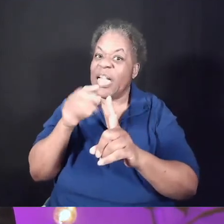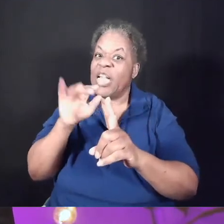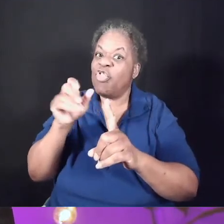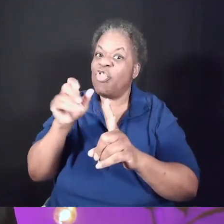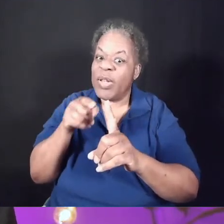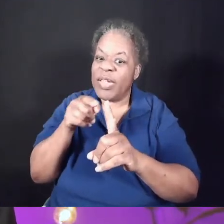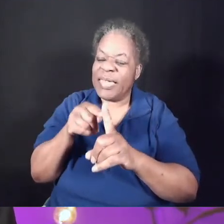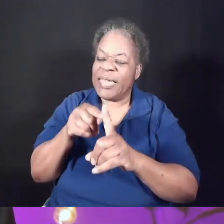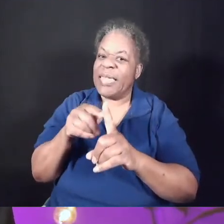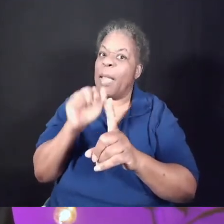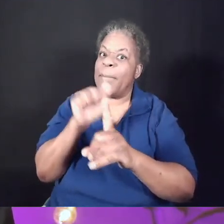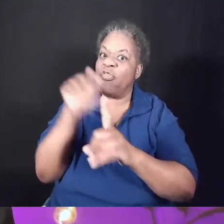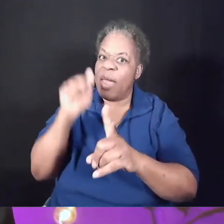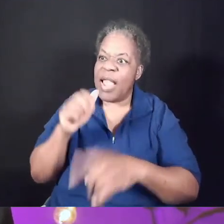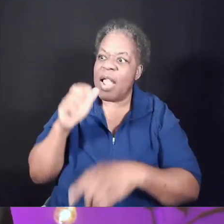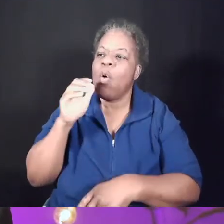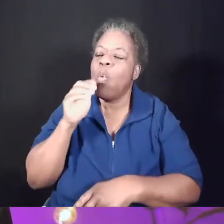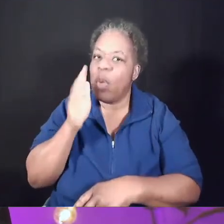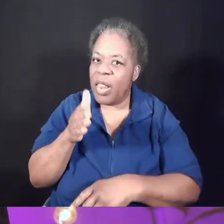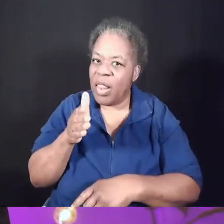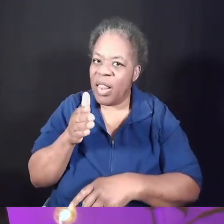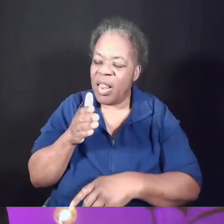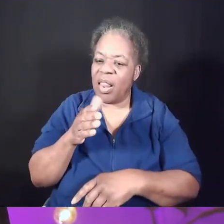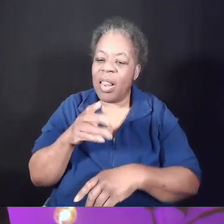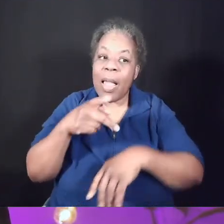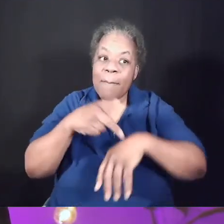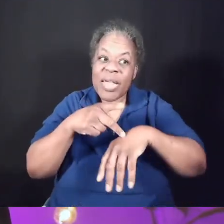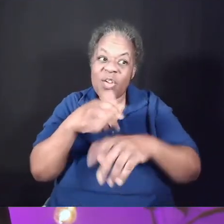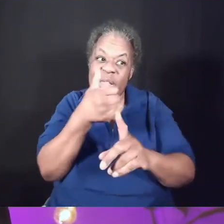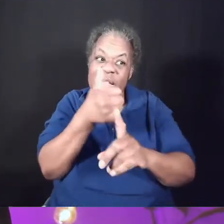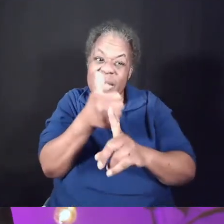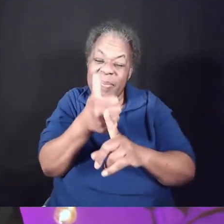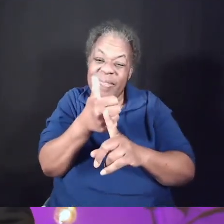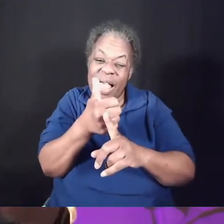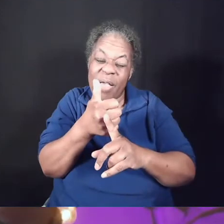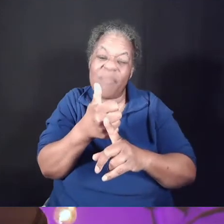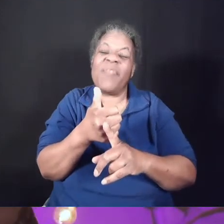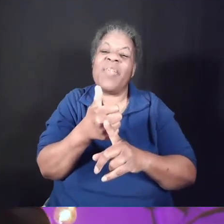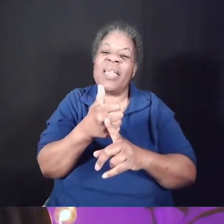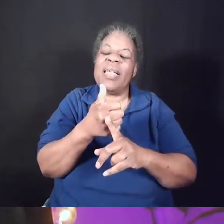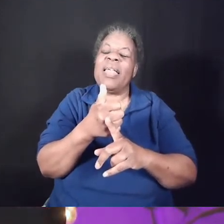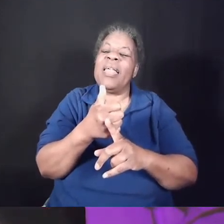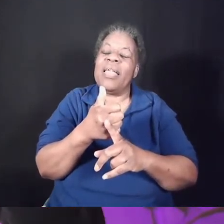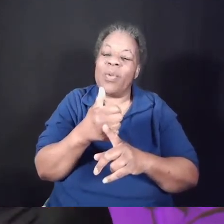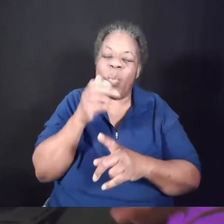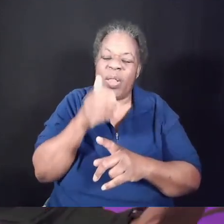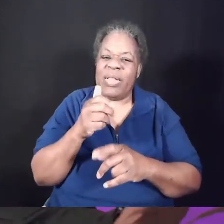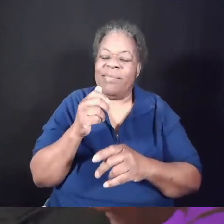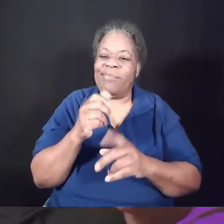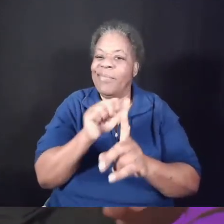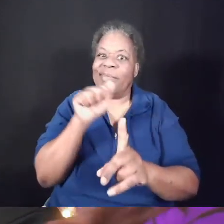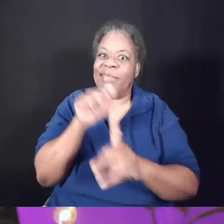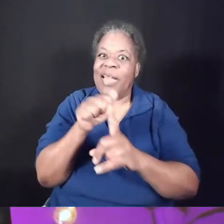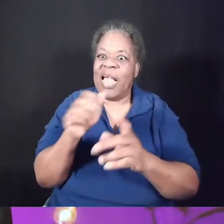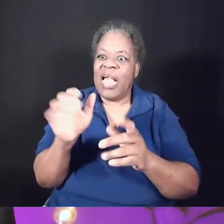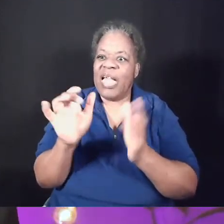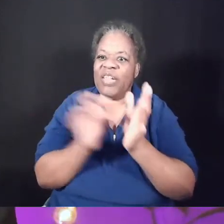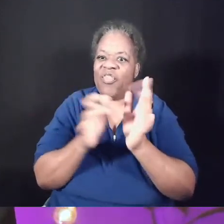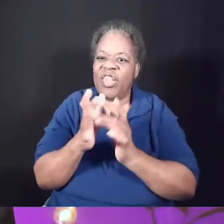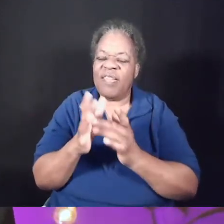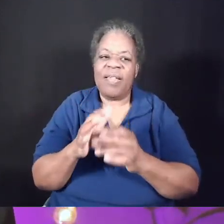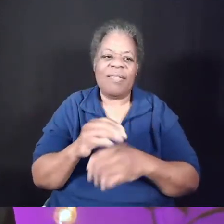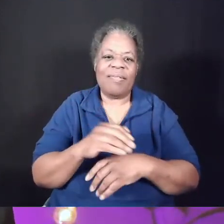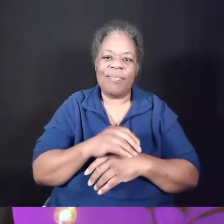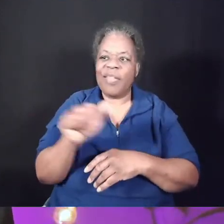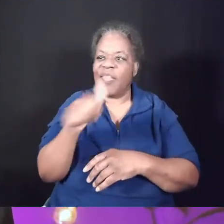himself, the focus of this moment, would deny Jesus within hours of this happening. The rest of the disciples, they would all run, abandoning Jesus at the